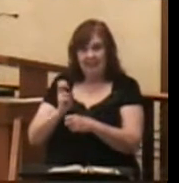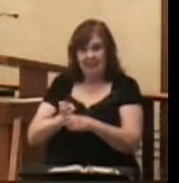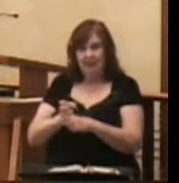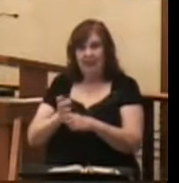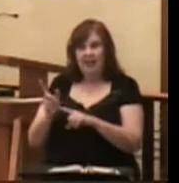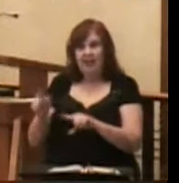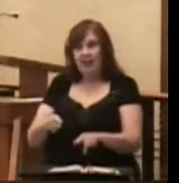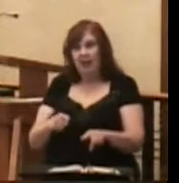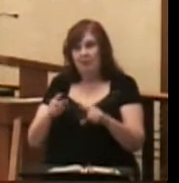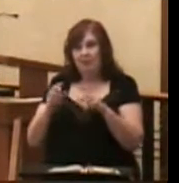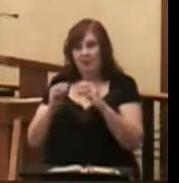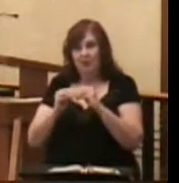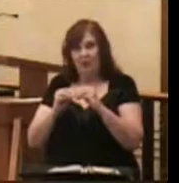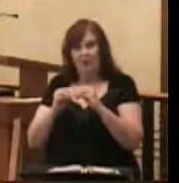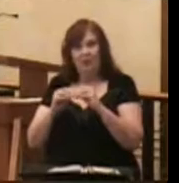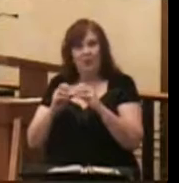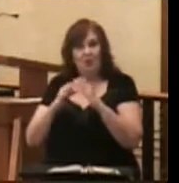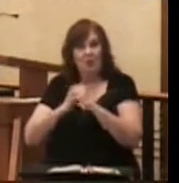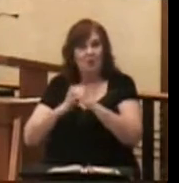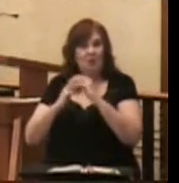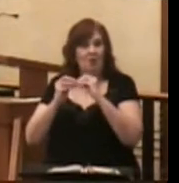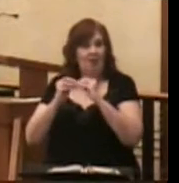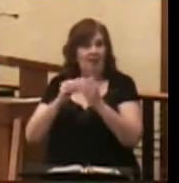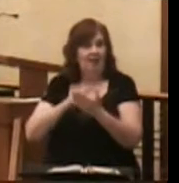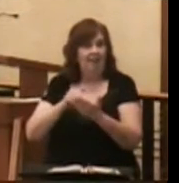often than able-bodied people.